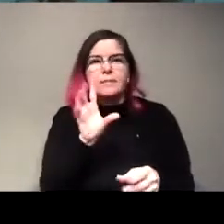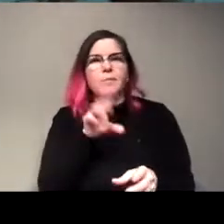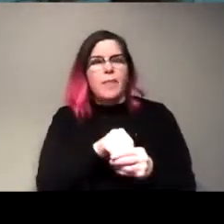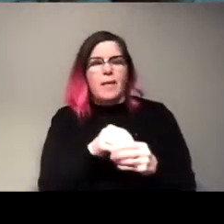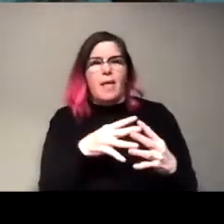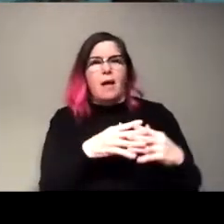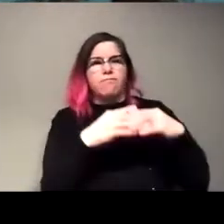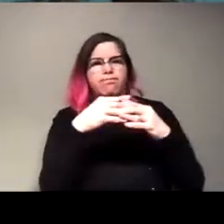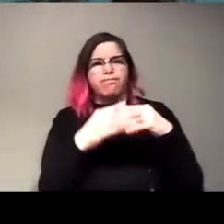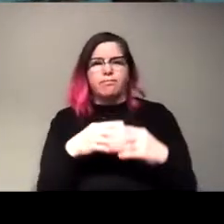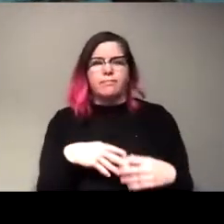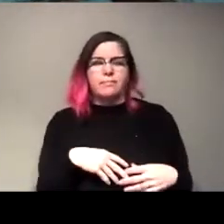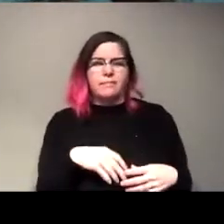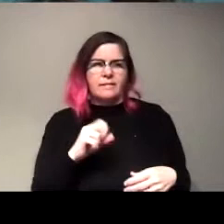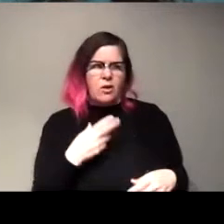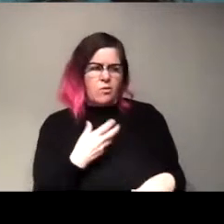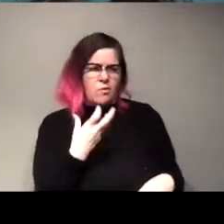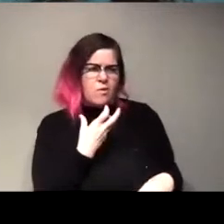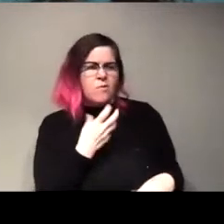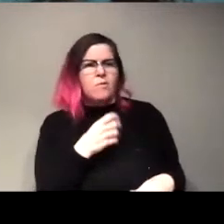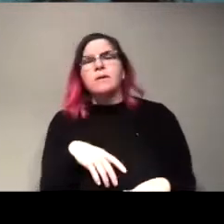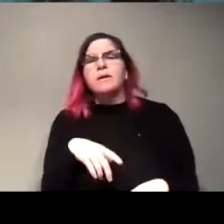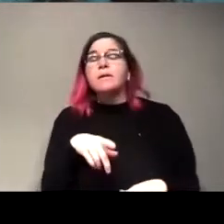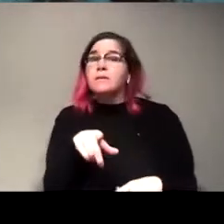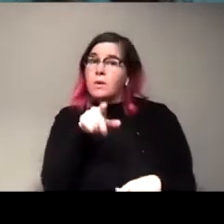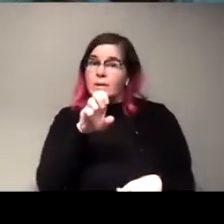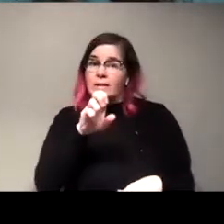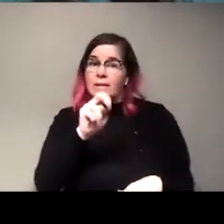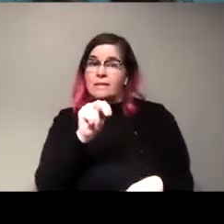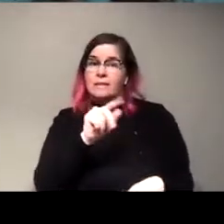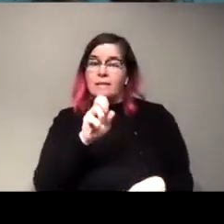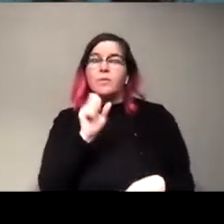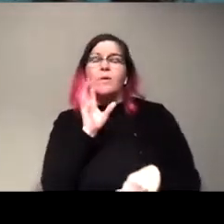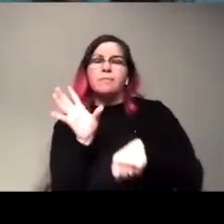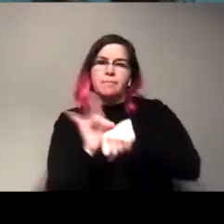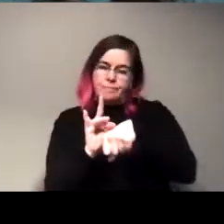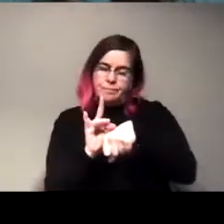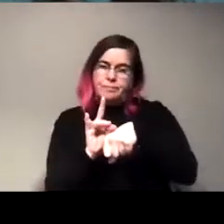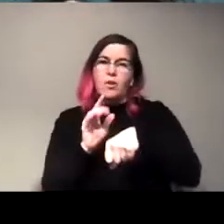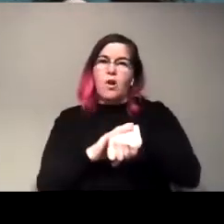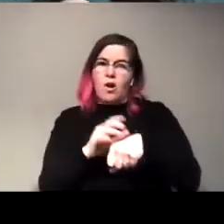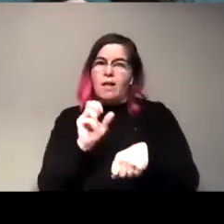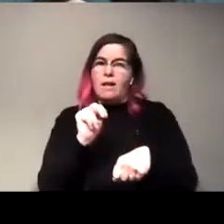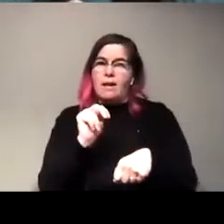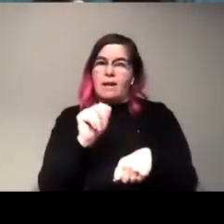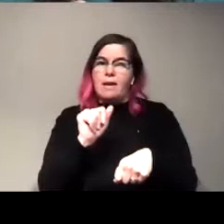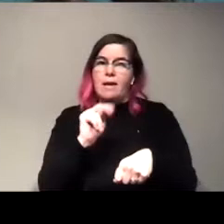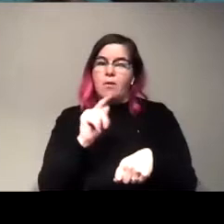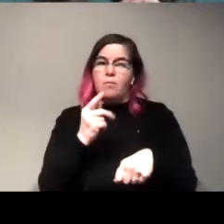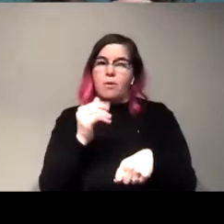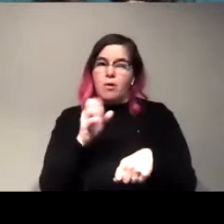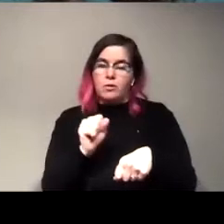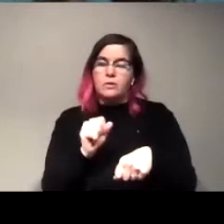And what you can do is basically, these enzymes will attach to the surface of these little nanoparticles. And then when you